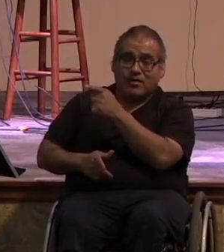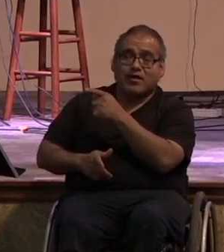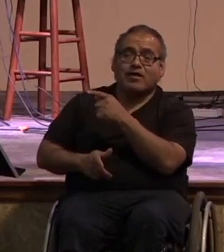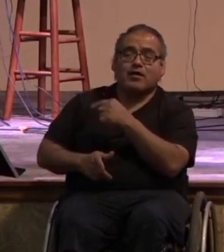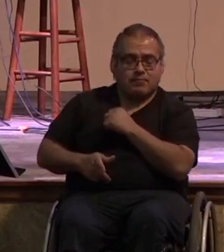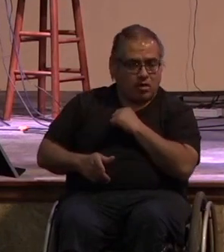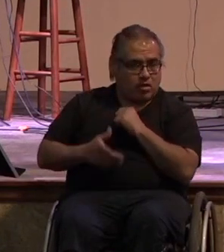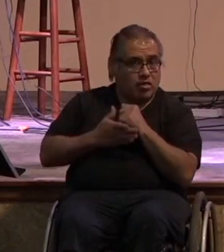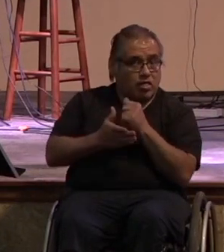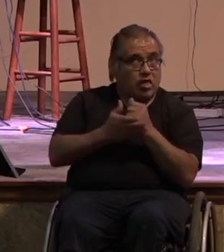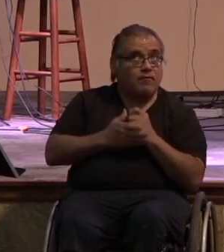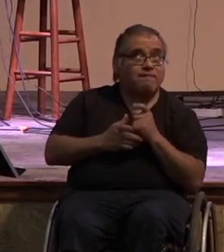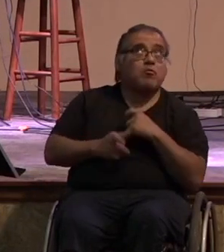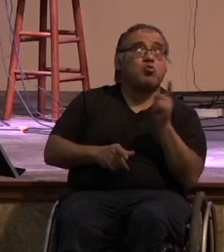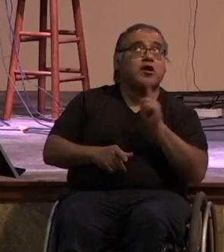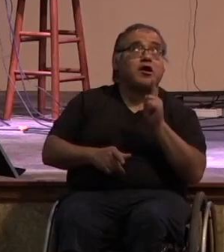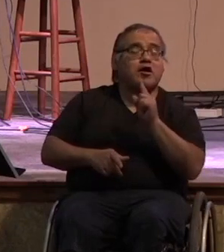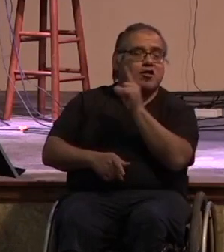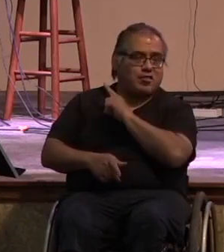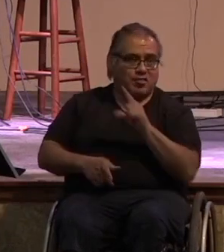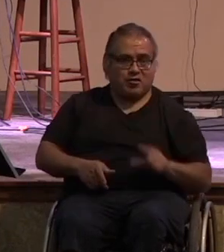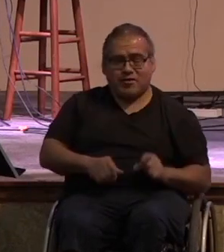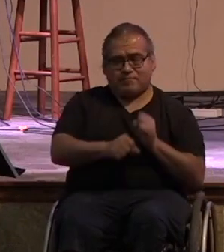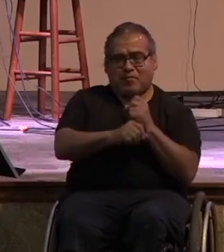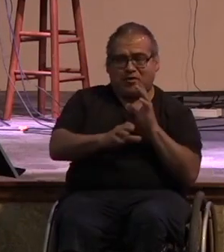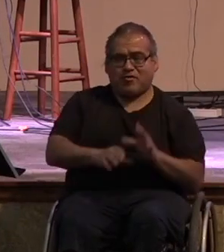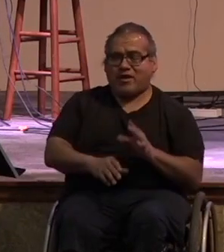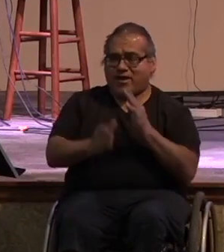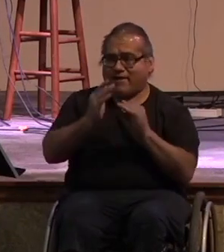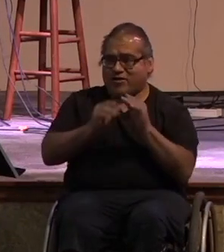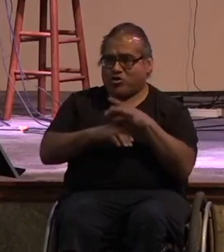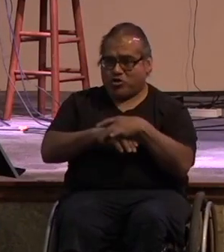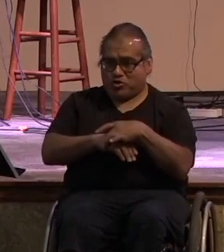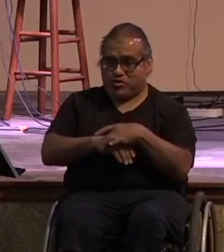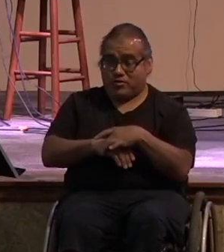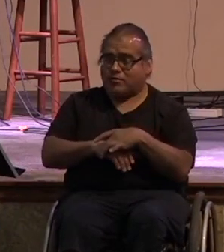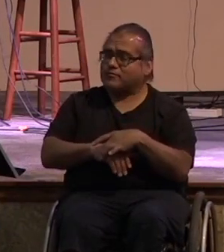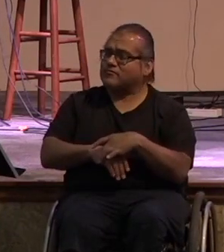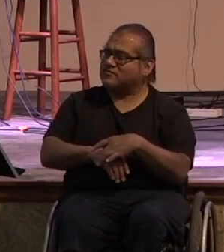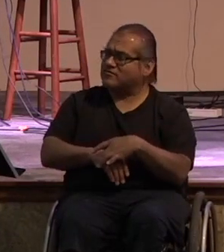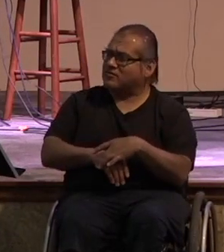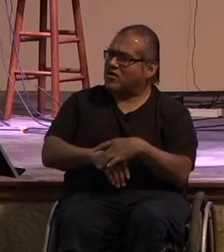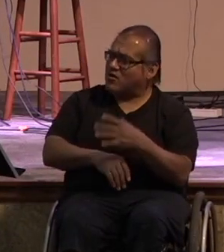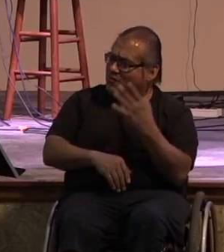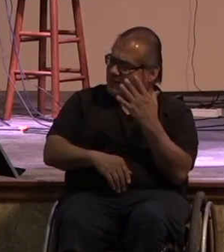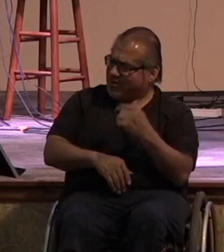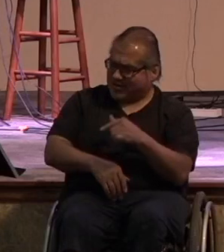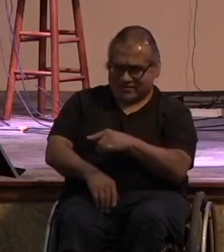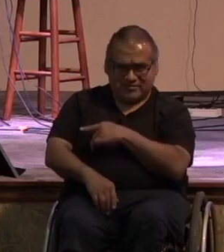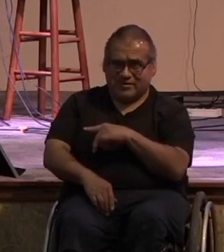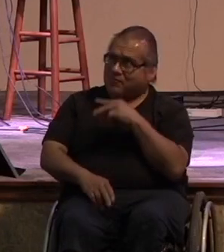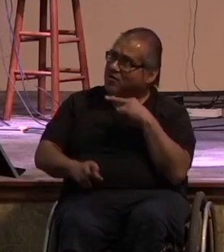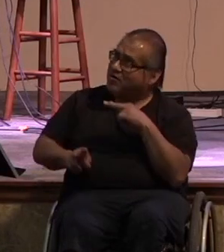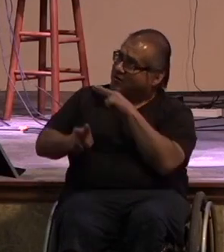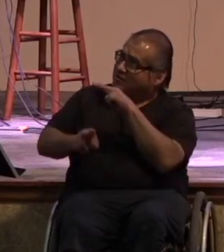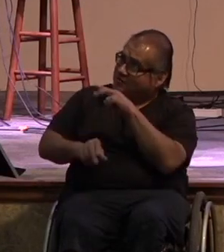comes from the lord maker of heaven and earth so why did the psalmist look to the hills